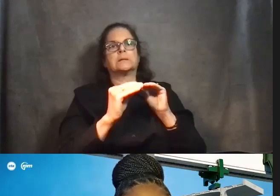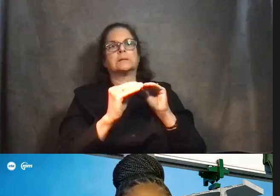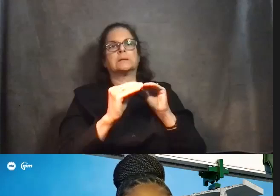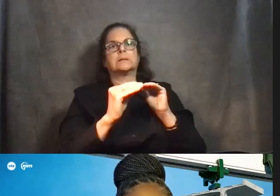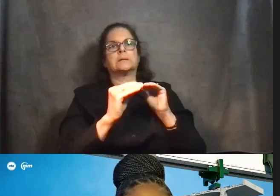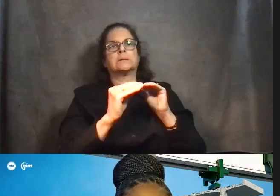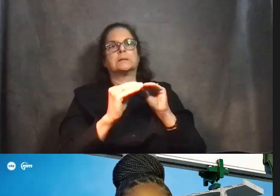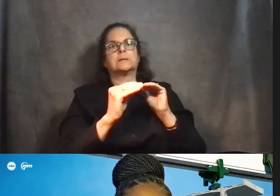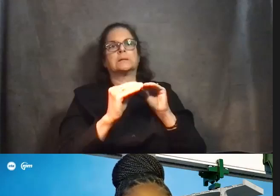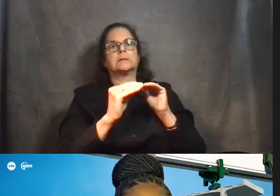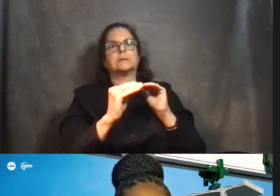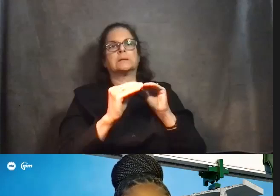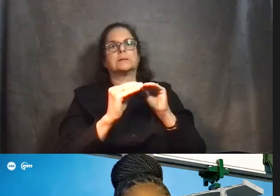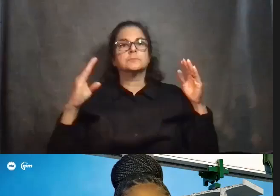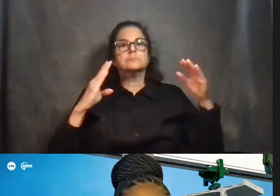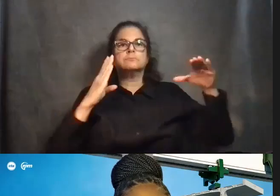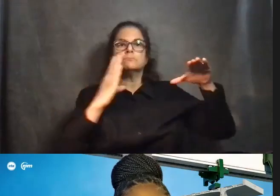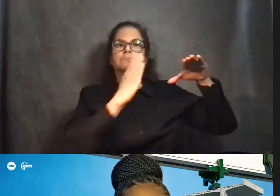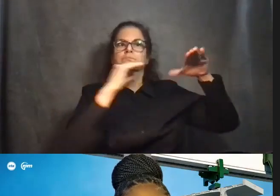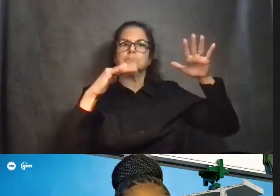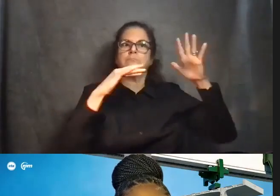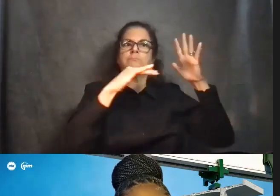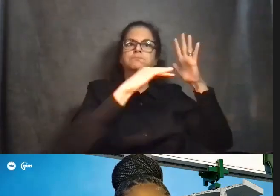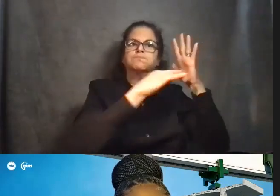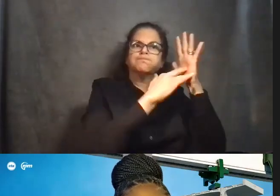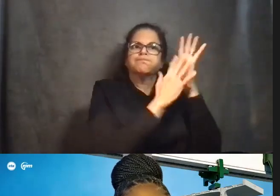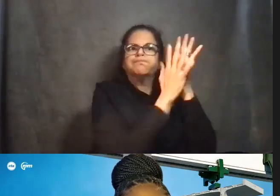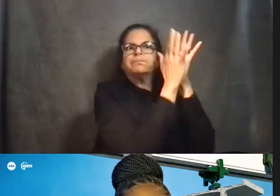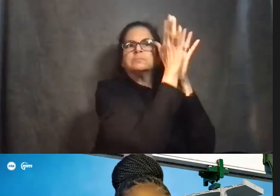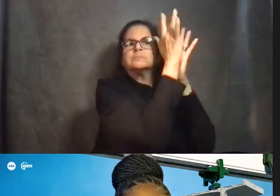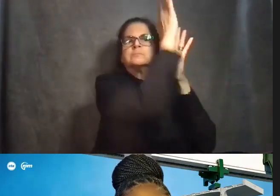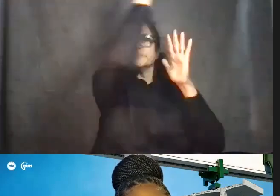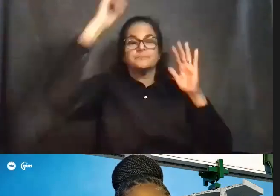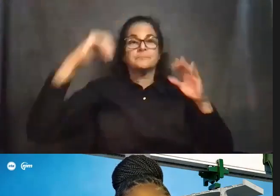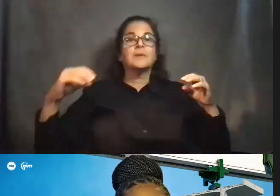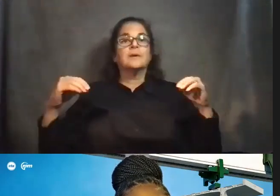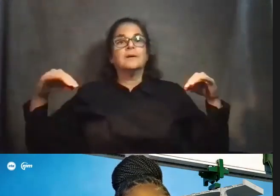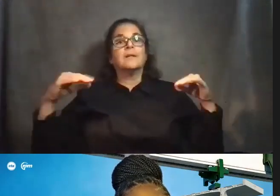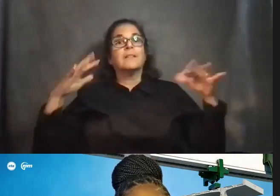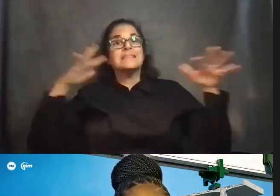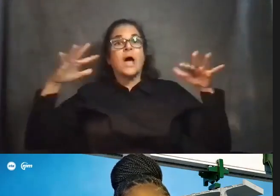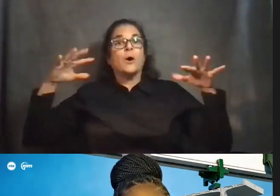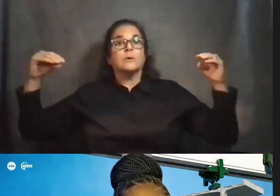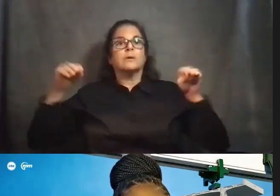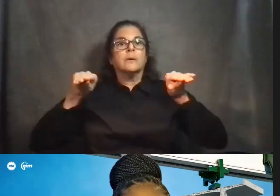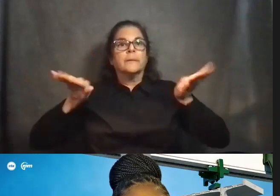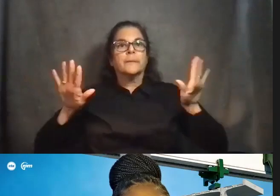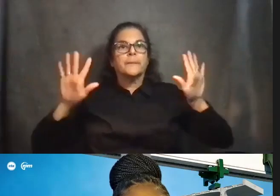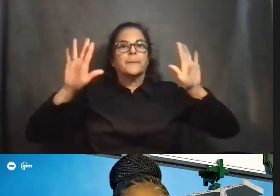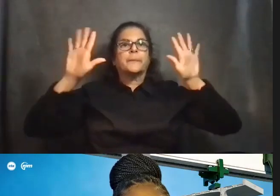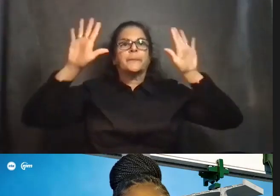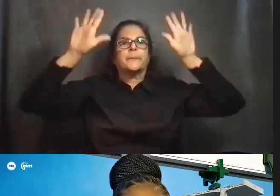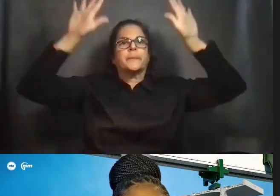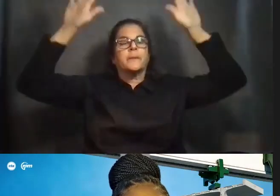they help deflect the sound up, which helps the the end user down at street level or in the adjacent buildings. The other